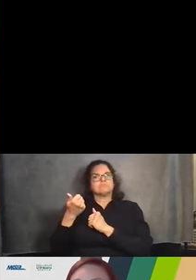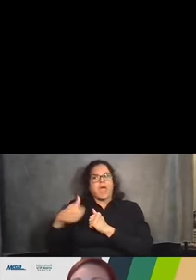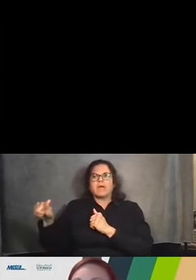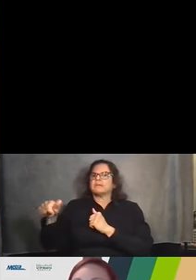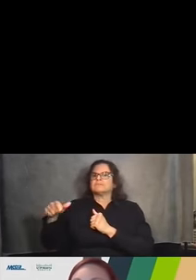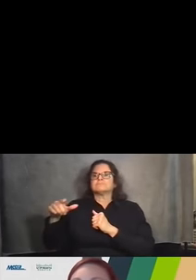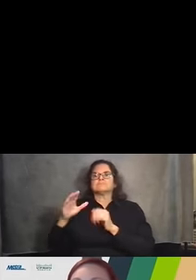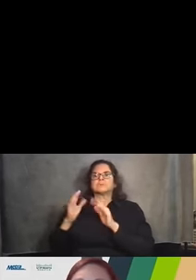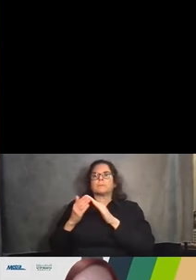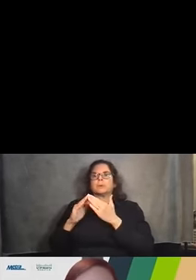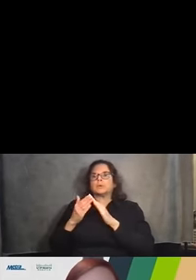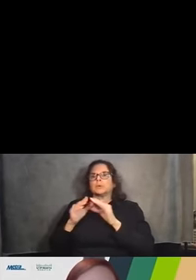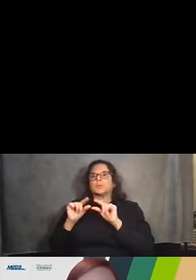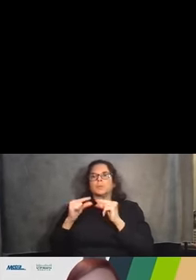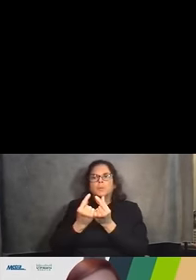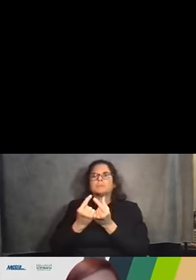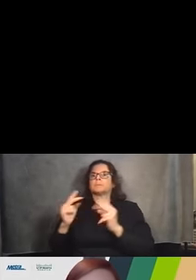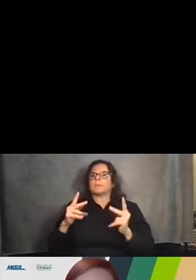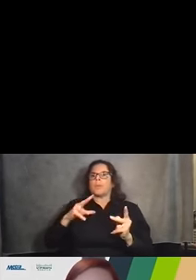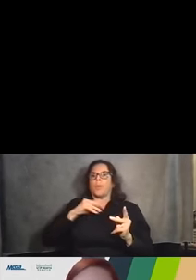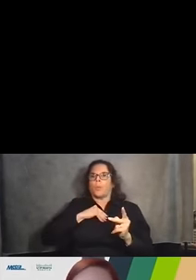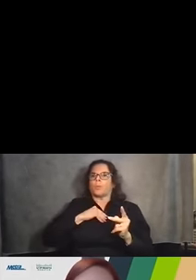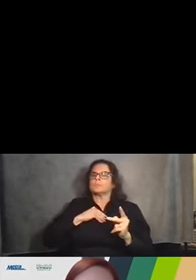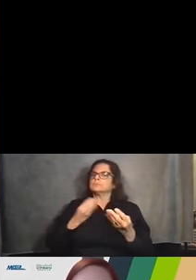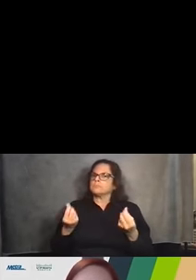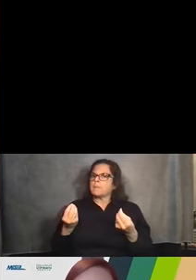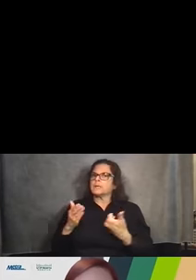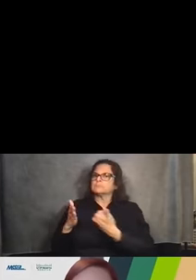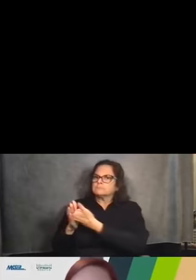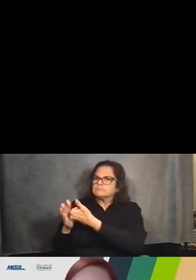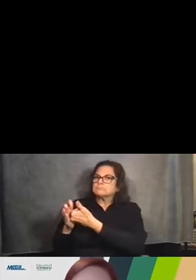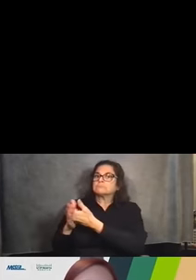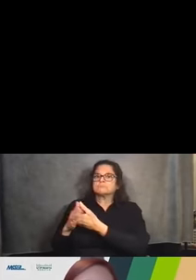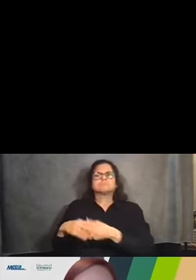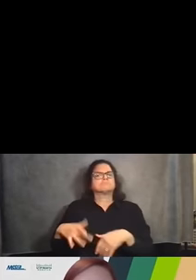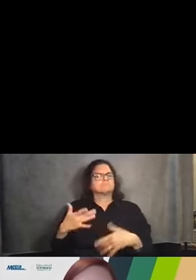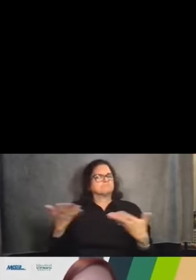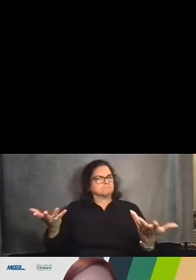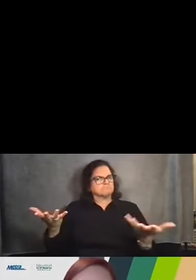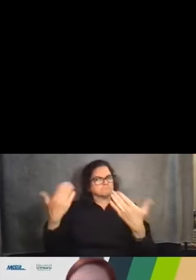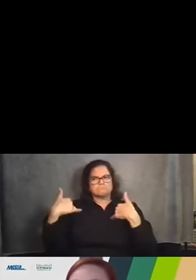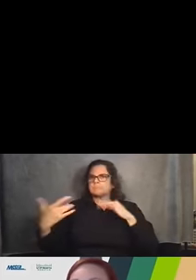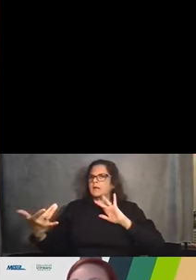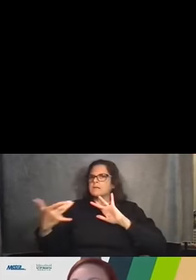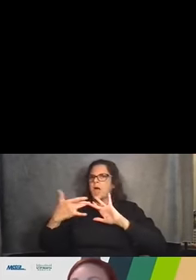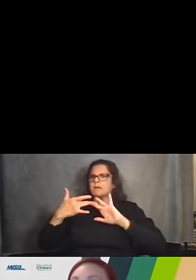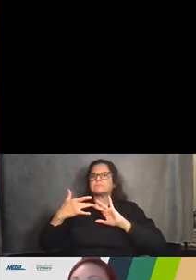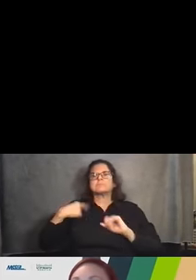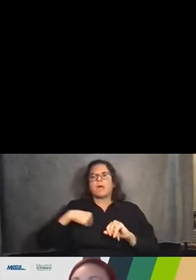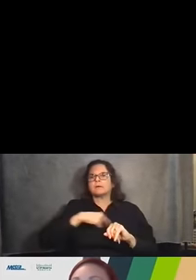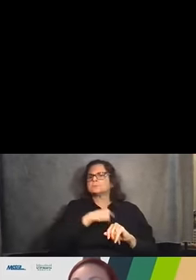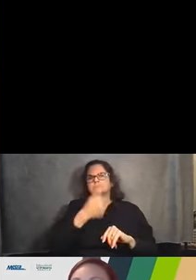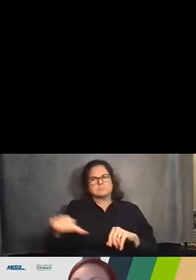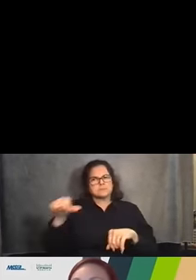community groups. So, yes, please reach out to us via email if you want to be connected with us at all times.